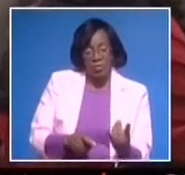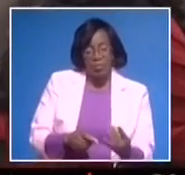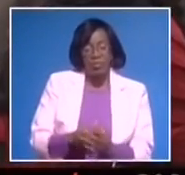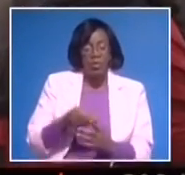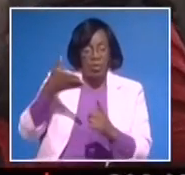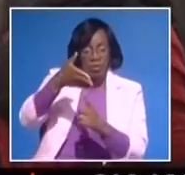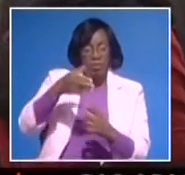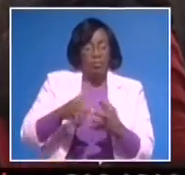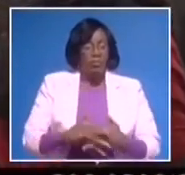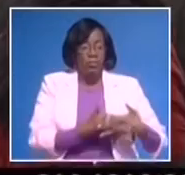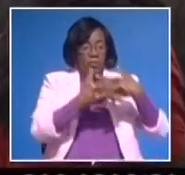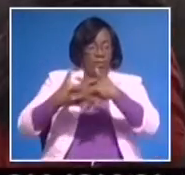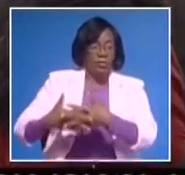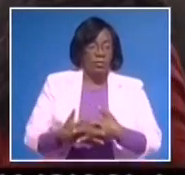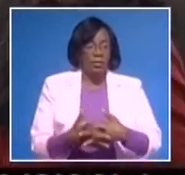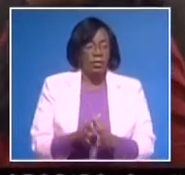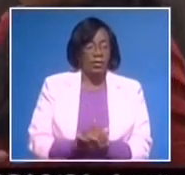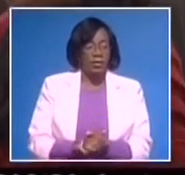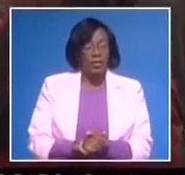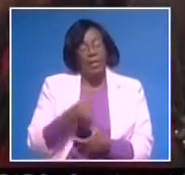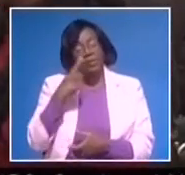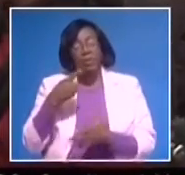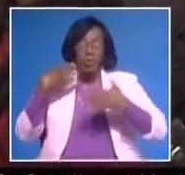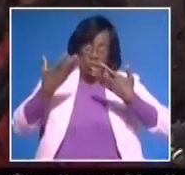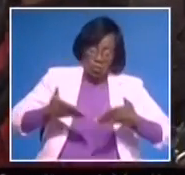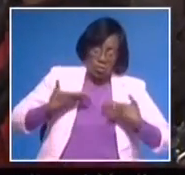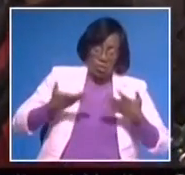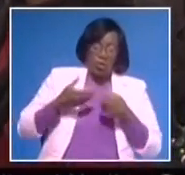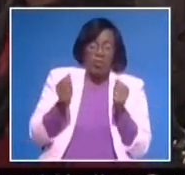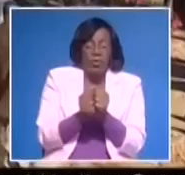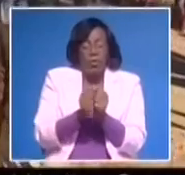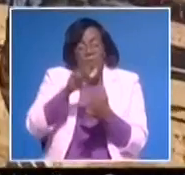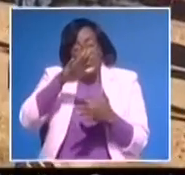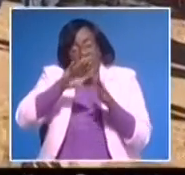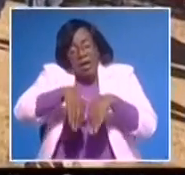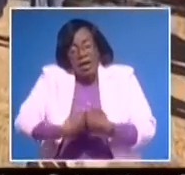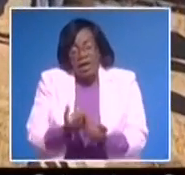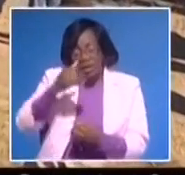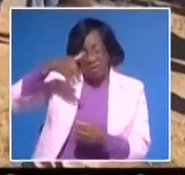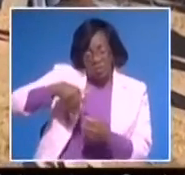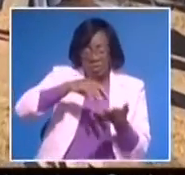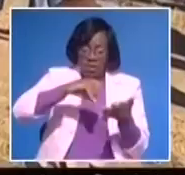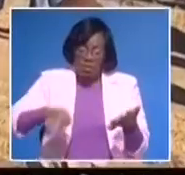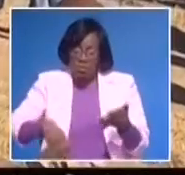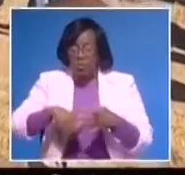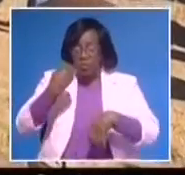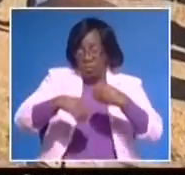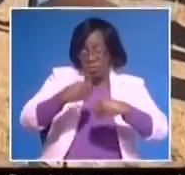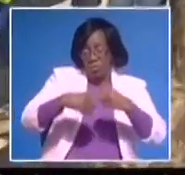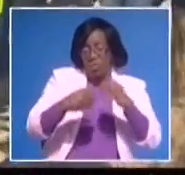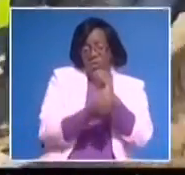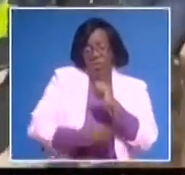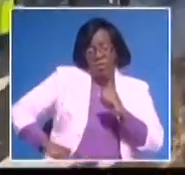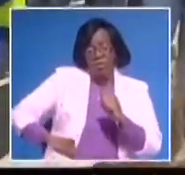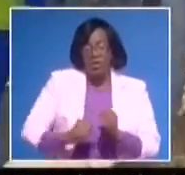He also said he was pleased with the way Namibia had dealt with the land issue and was keen to find